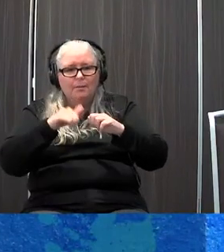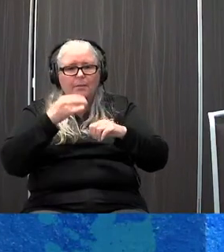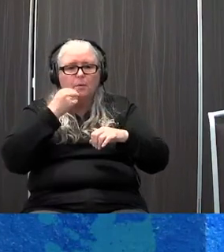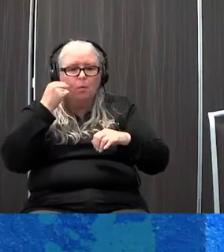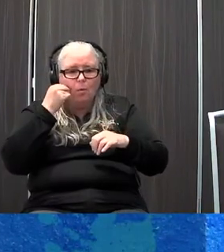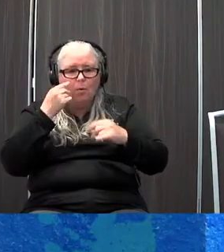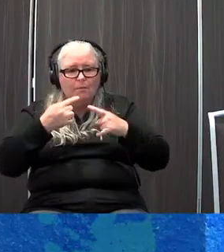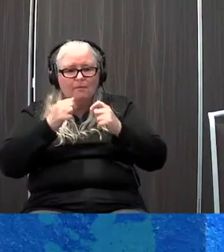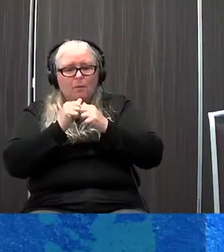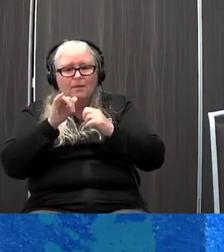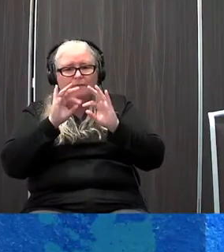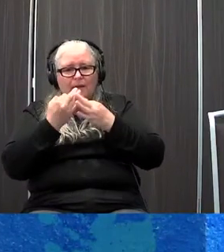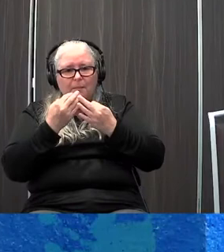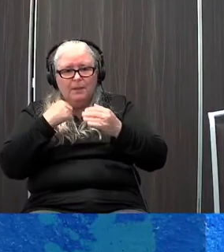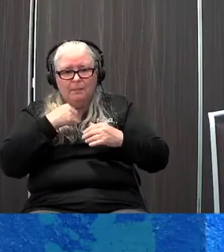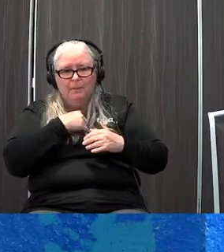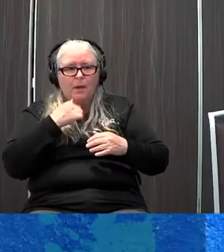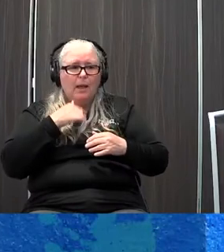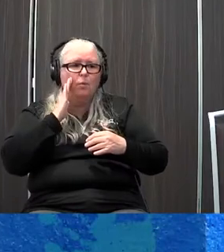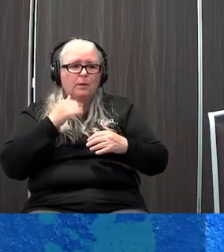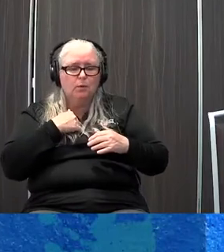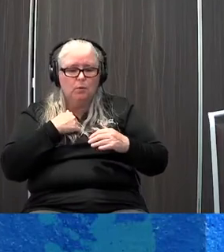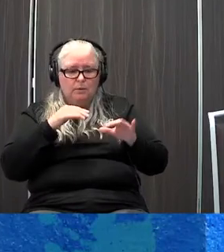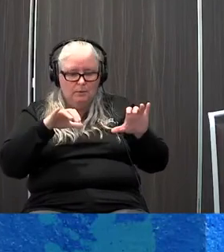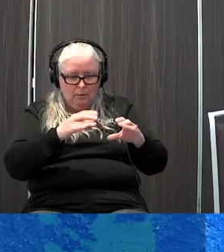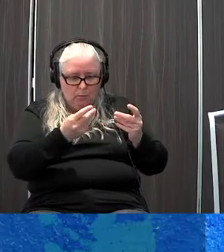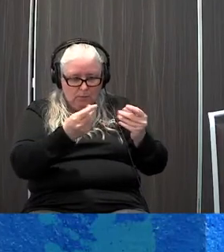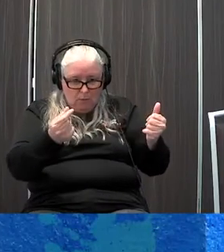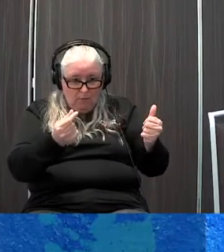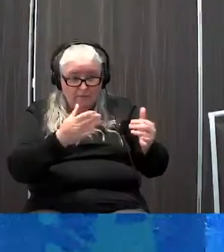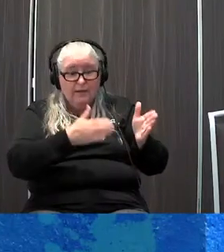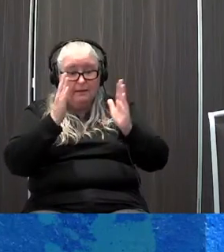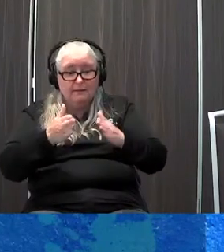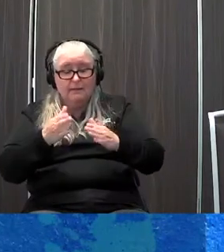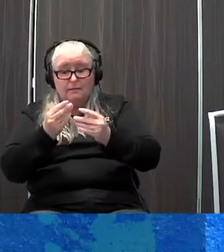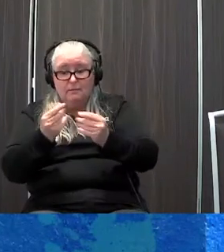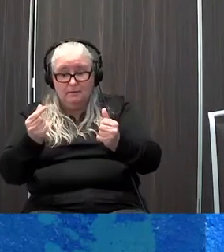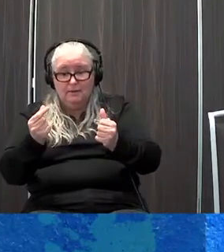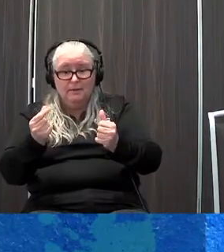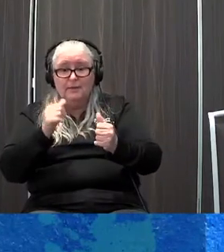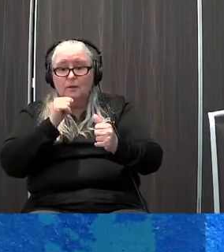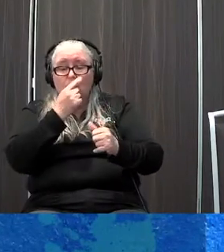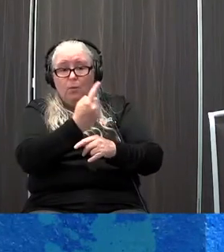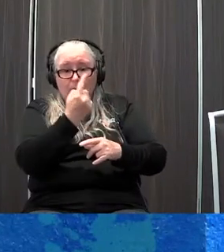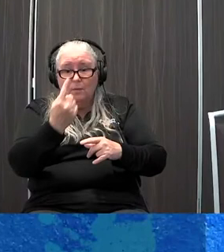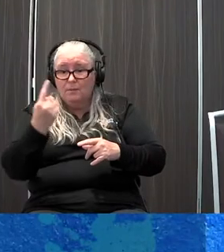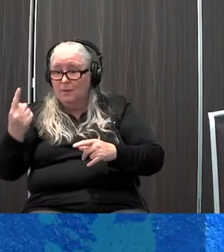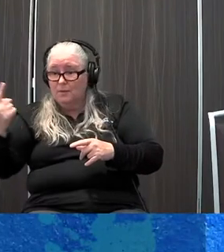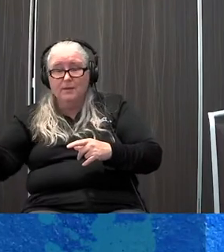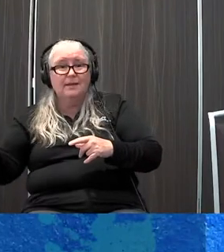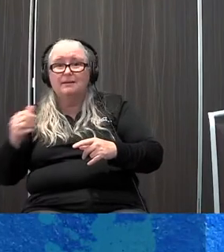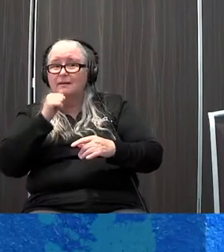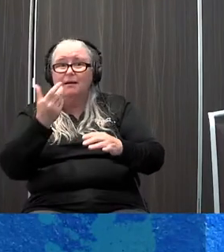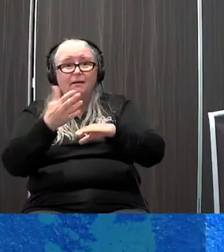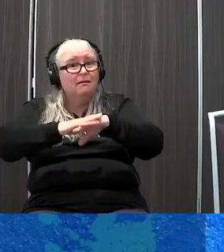me deal with this first, and then deal with the next one, right? So this is actually the, this is the chronic stress I talked about earlier. Acute response, amazing.